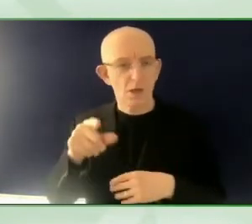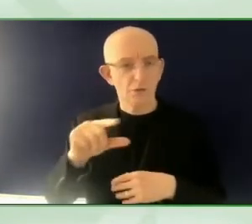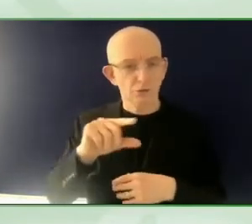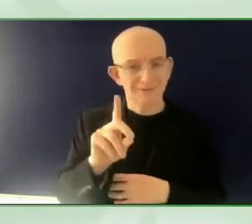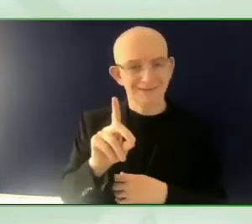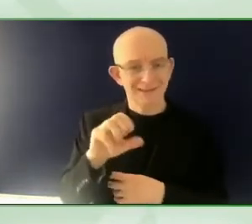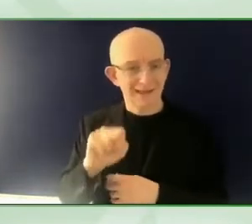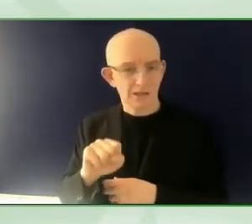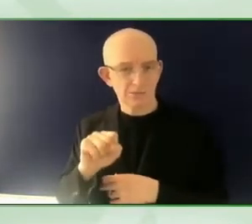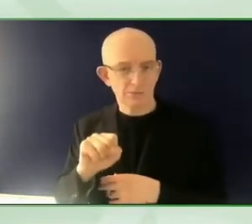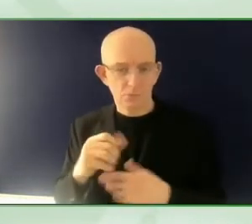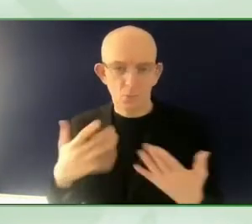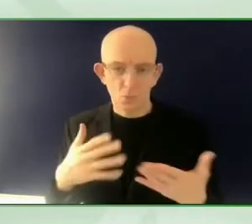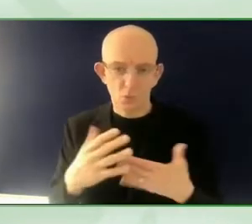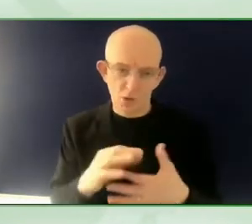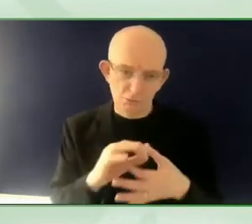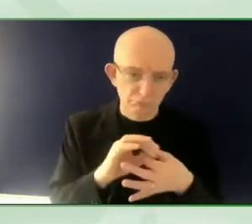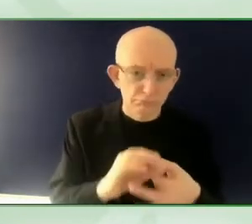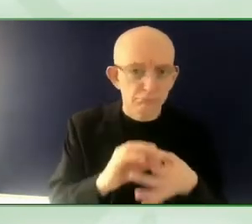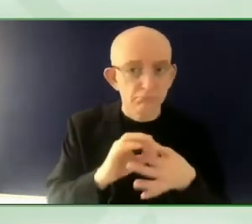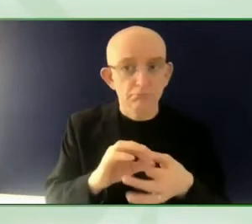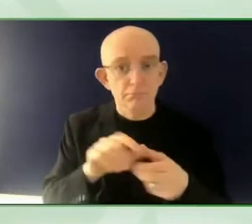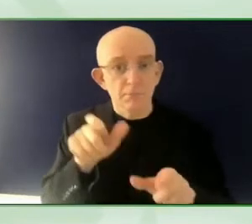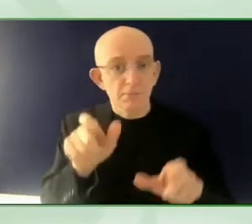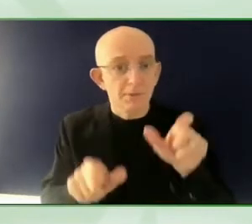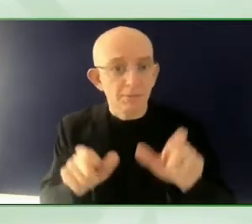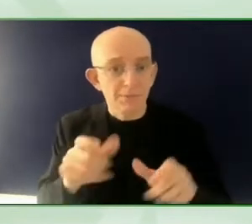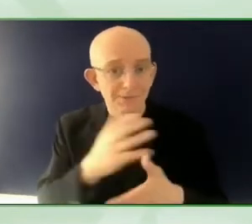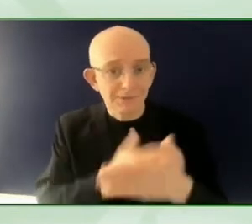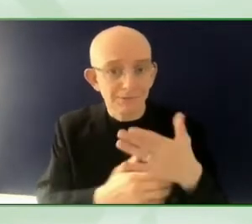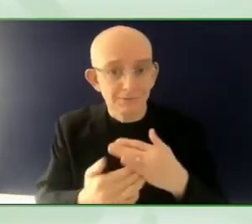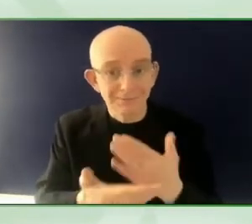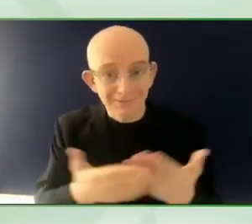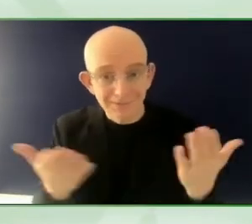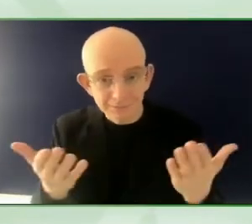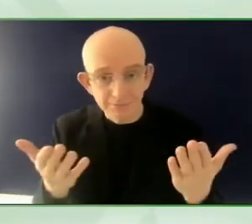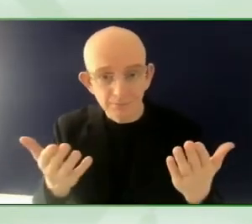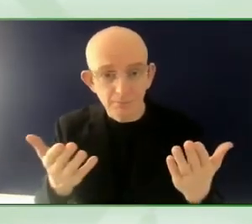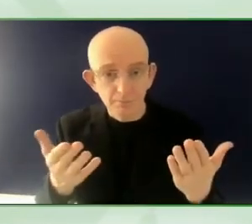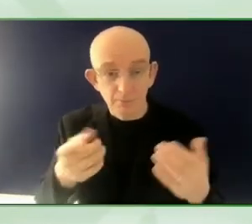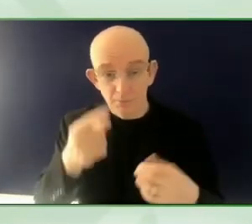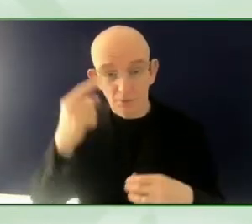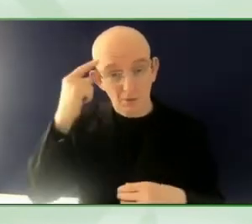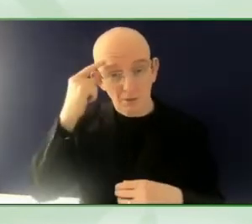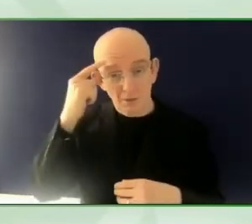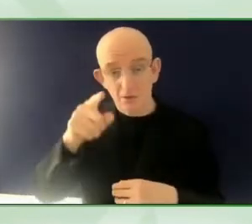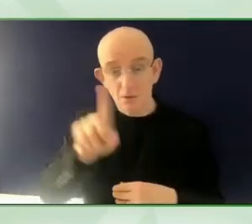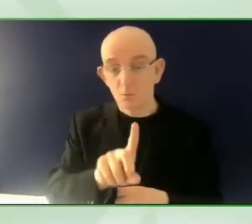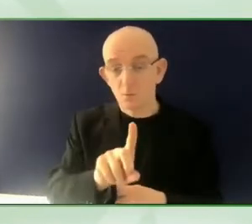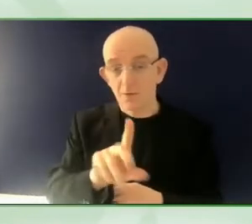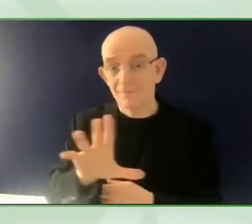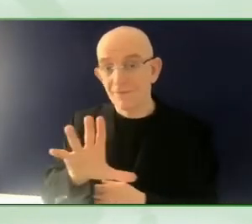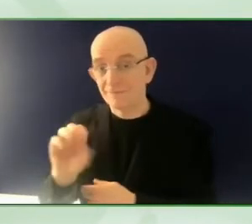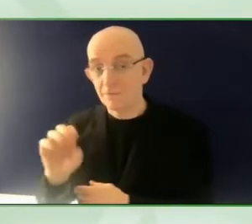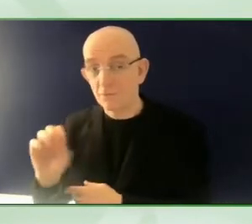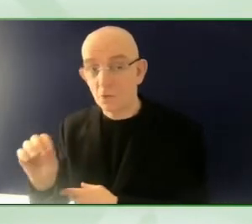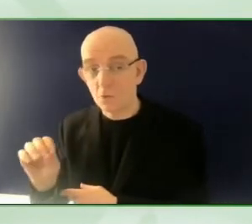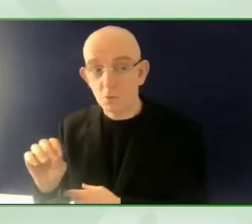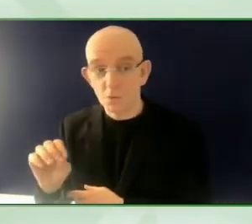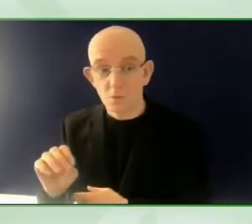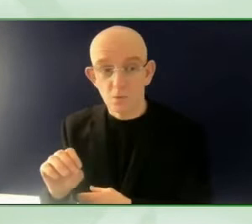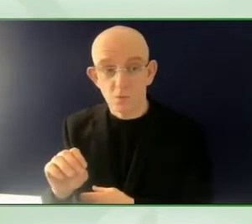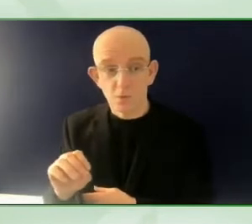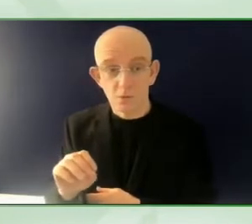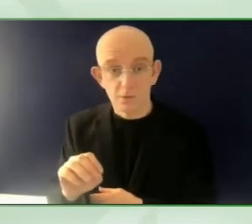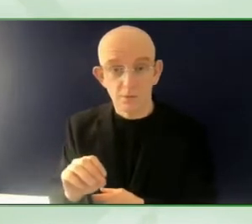disabilities. Again, I think this speaks to the realization of the concept that we try